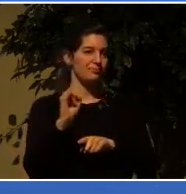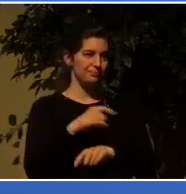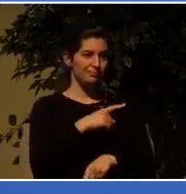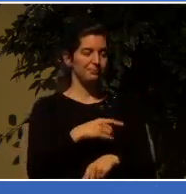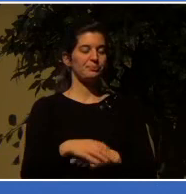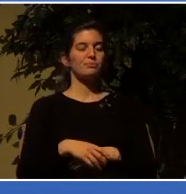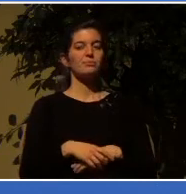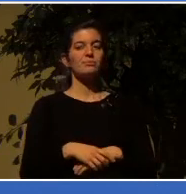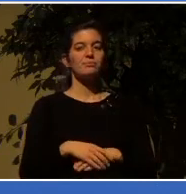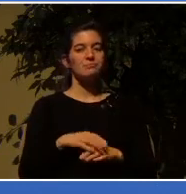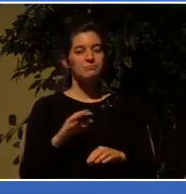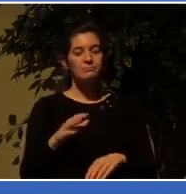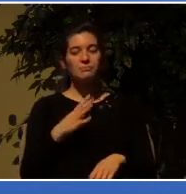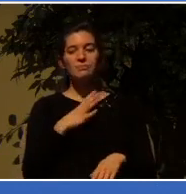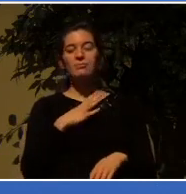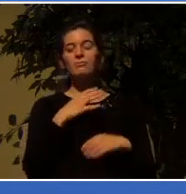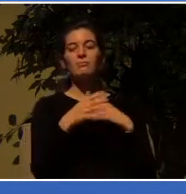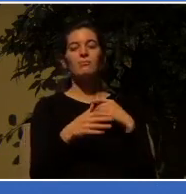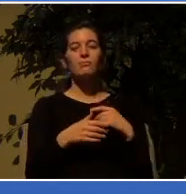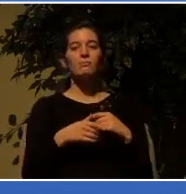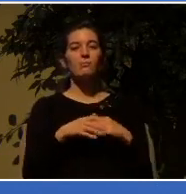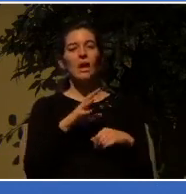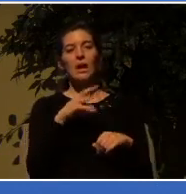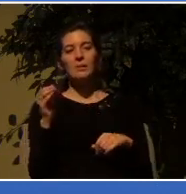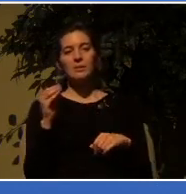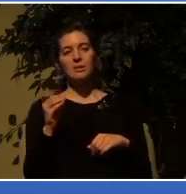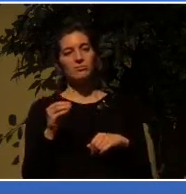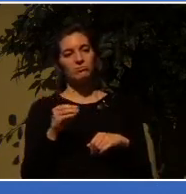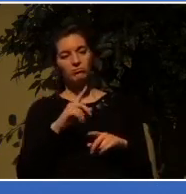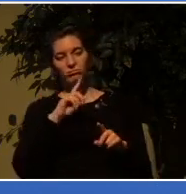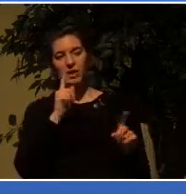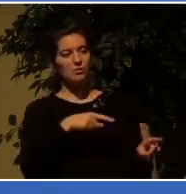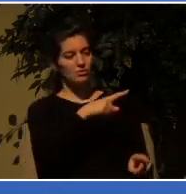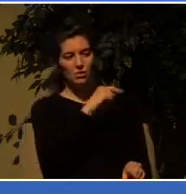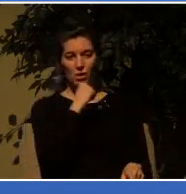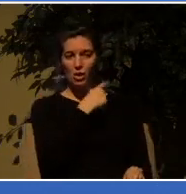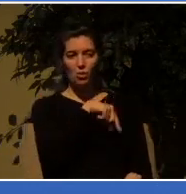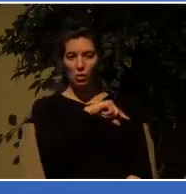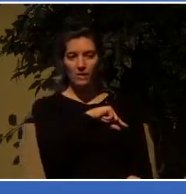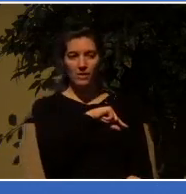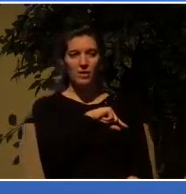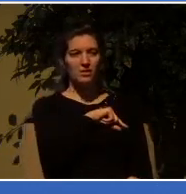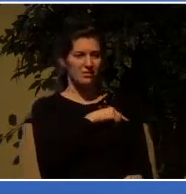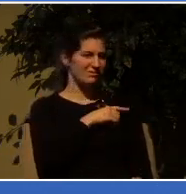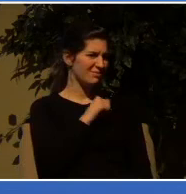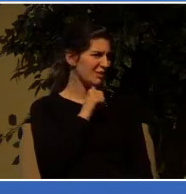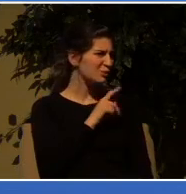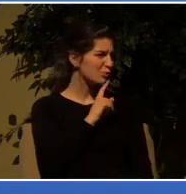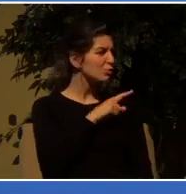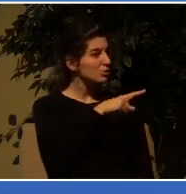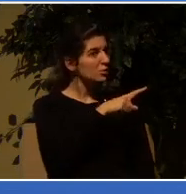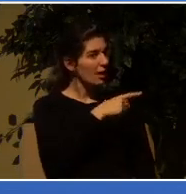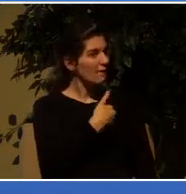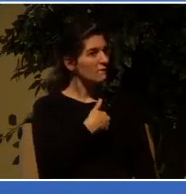And the company wrote her back to say that she wasn't qualified, which is not true, because she's more than qualified.